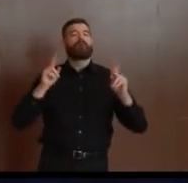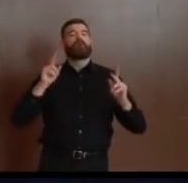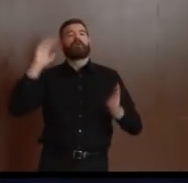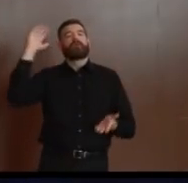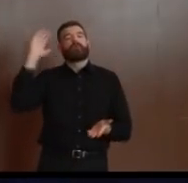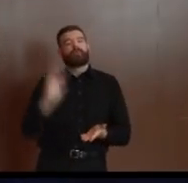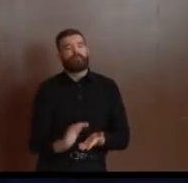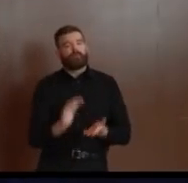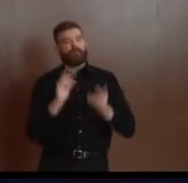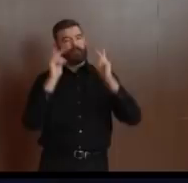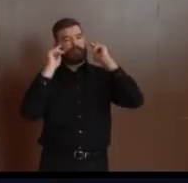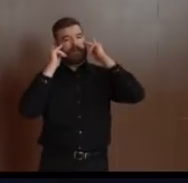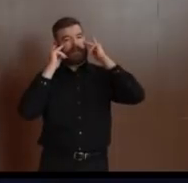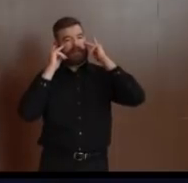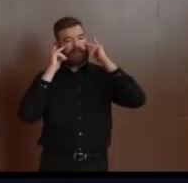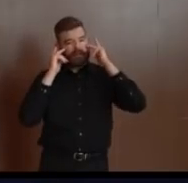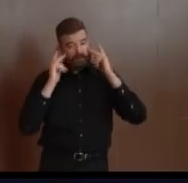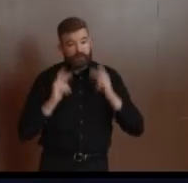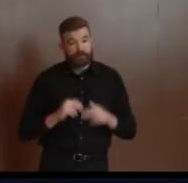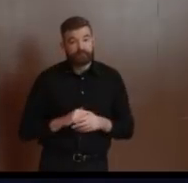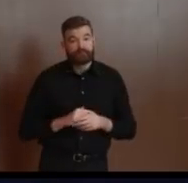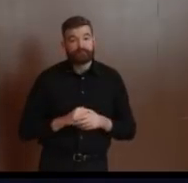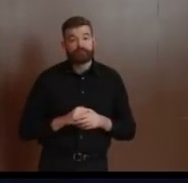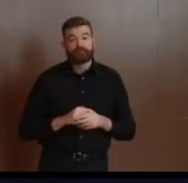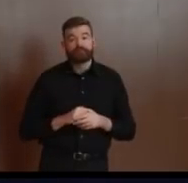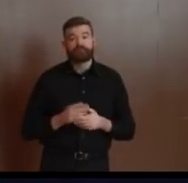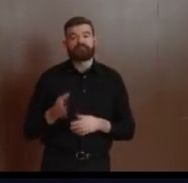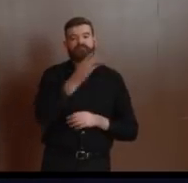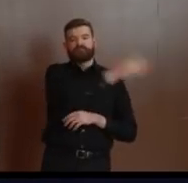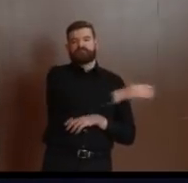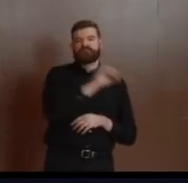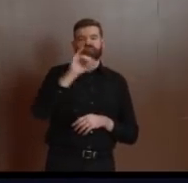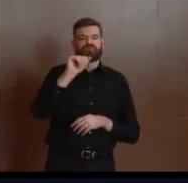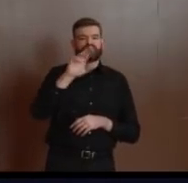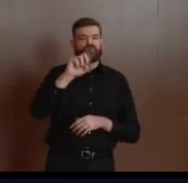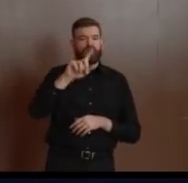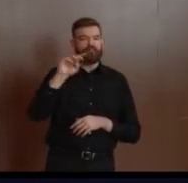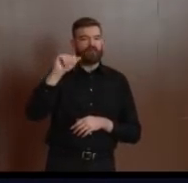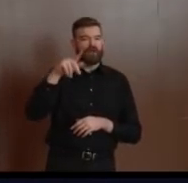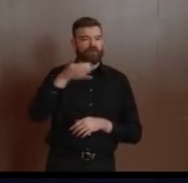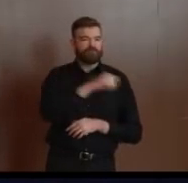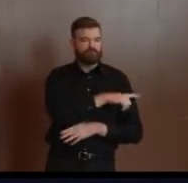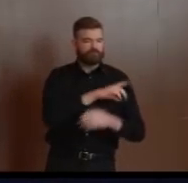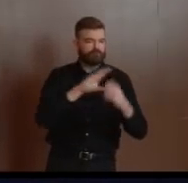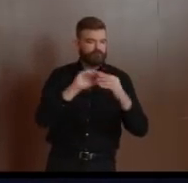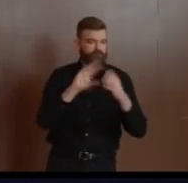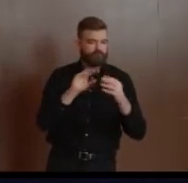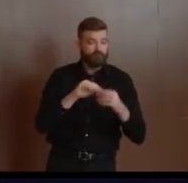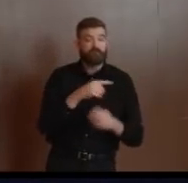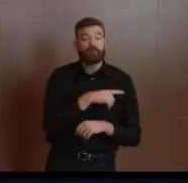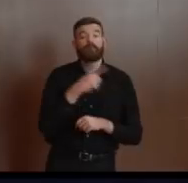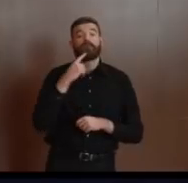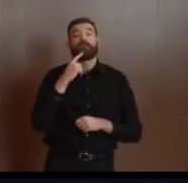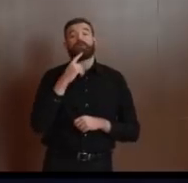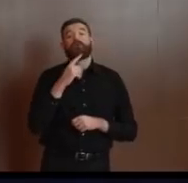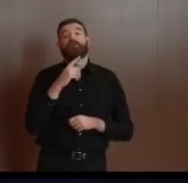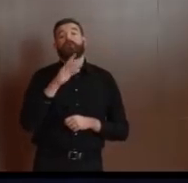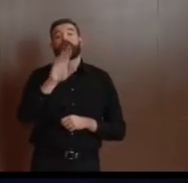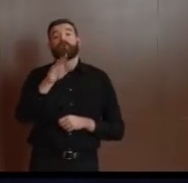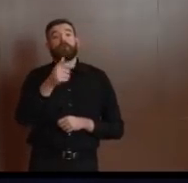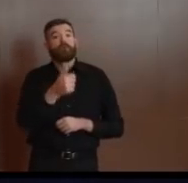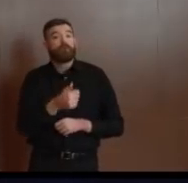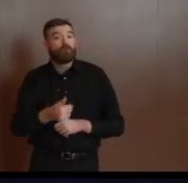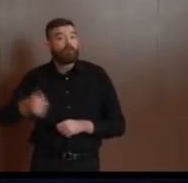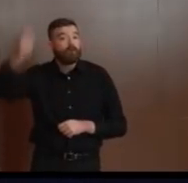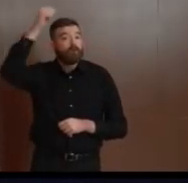chair of the domestic security preparedness task force. So it's a directive to compel those laboratories to report the full results. It becomes a homeland